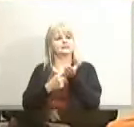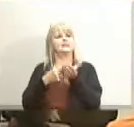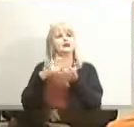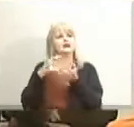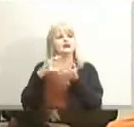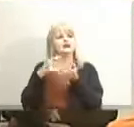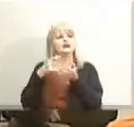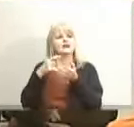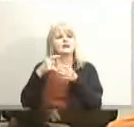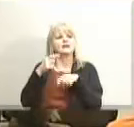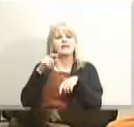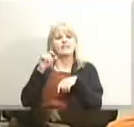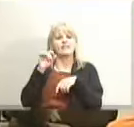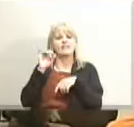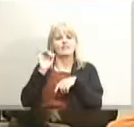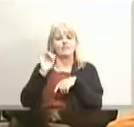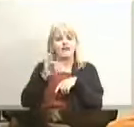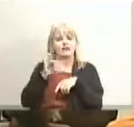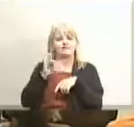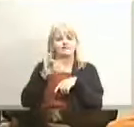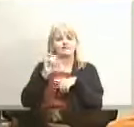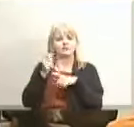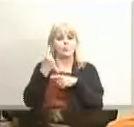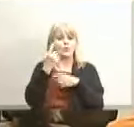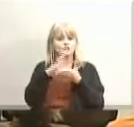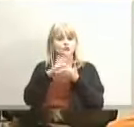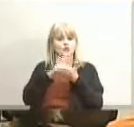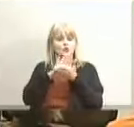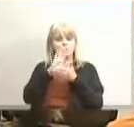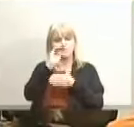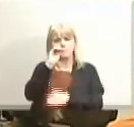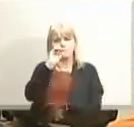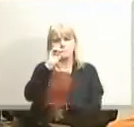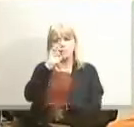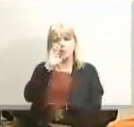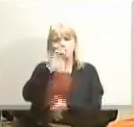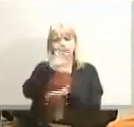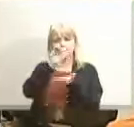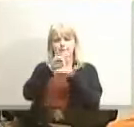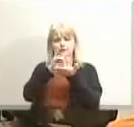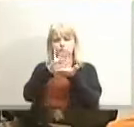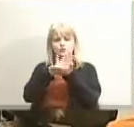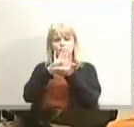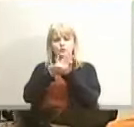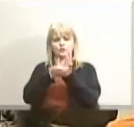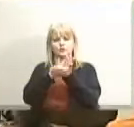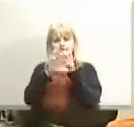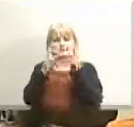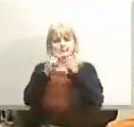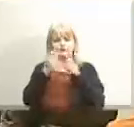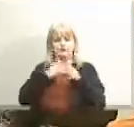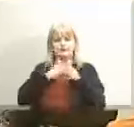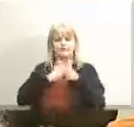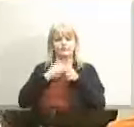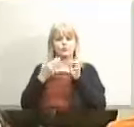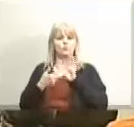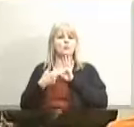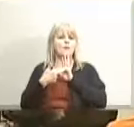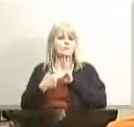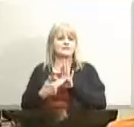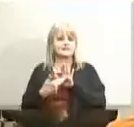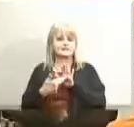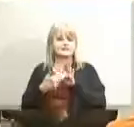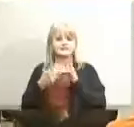ask so one of the schools more middle uh... in the district that i'm that i represent has moved into priority